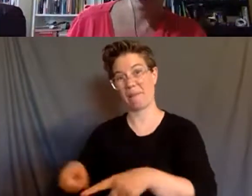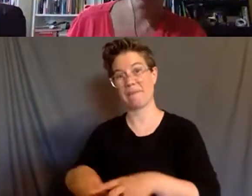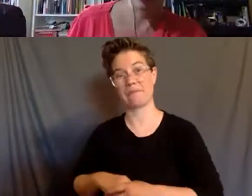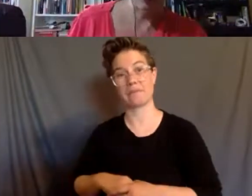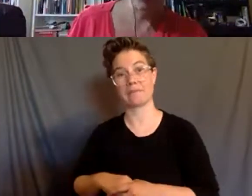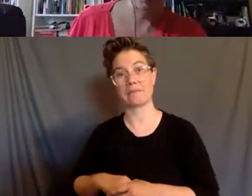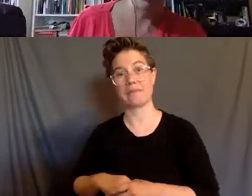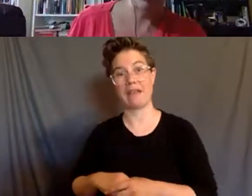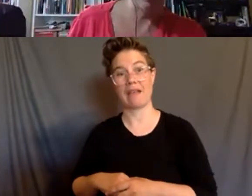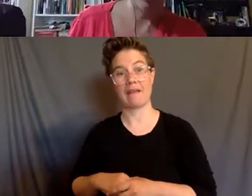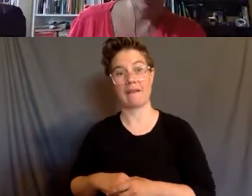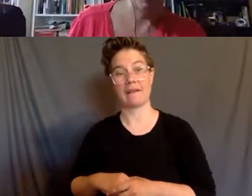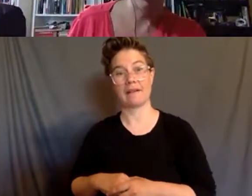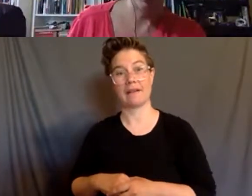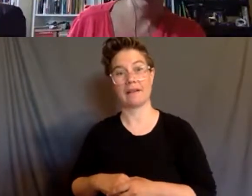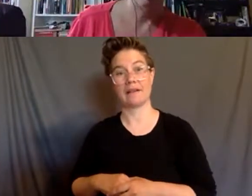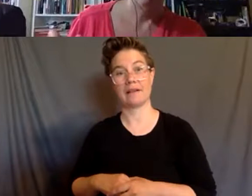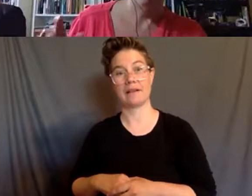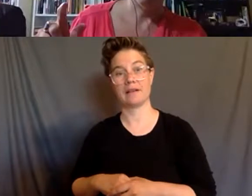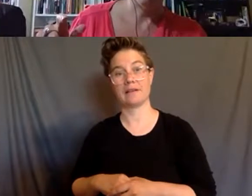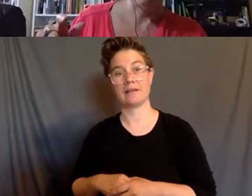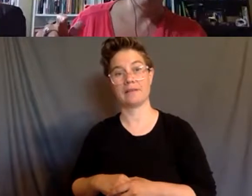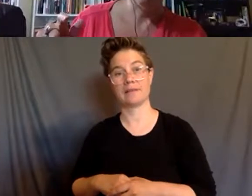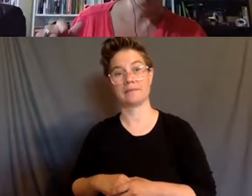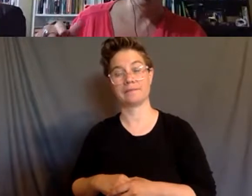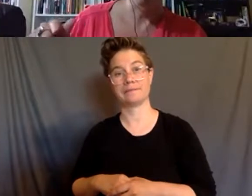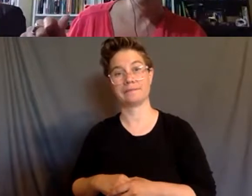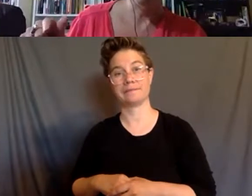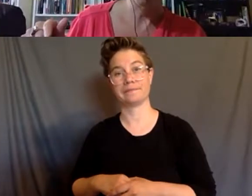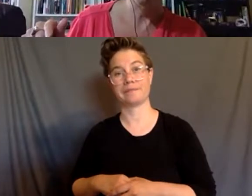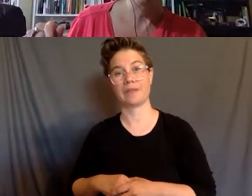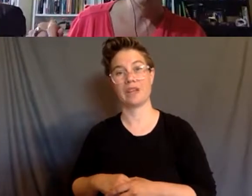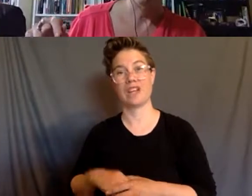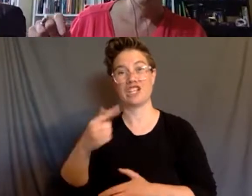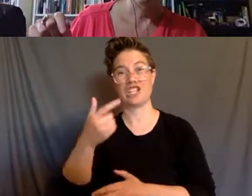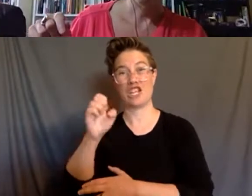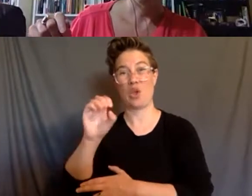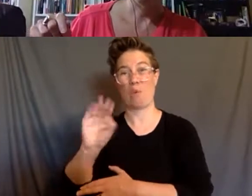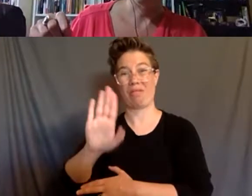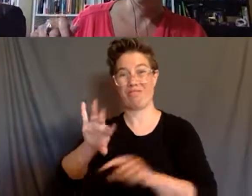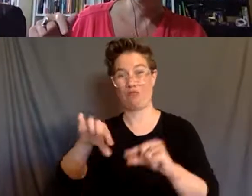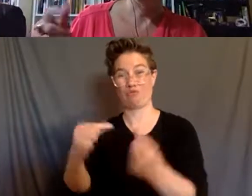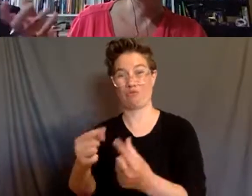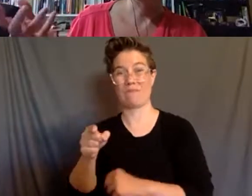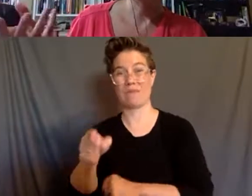profit companies, some of them are exactly the same, by the way, um, like the GEO group, um,